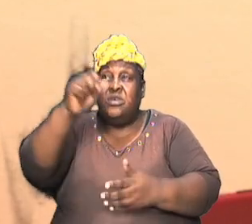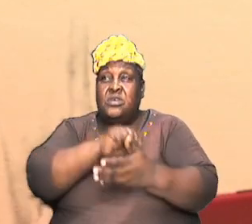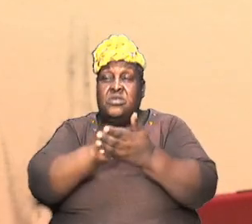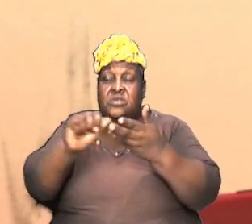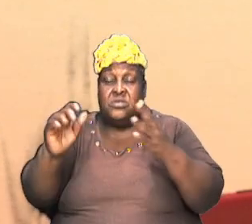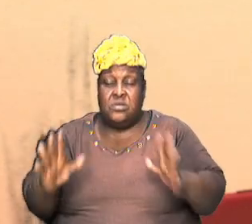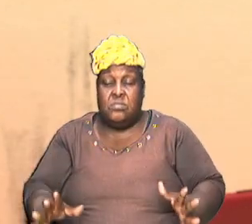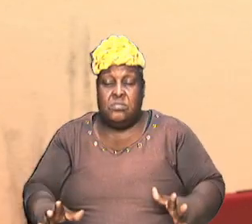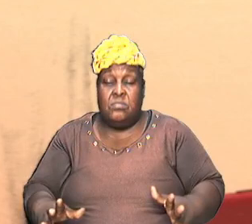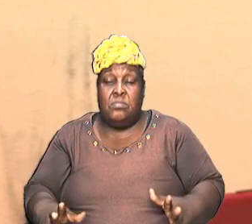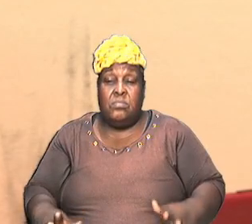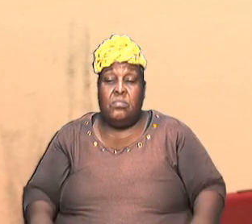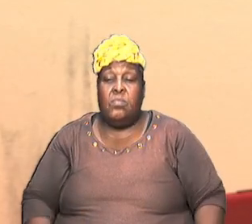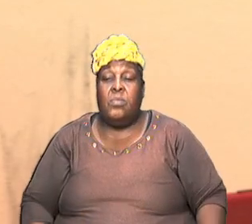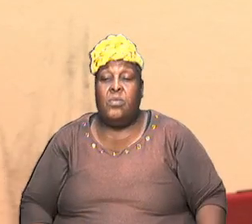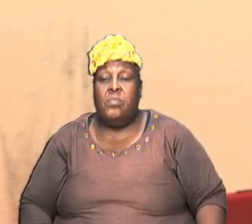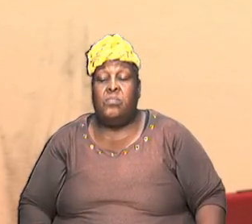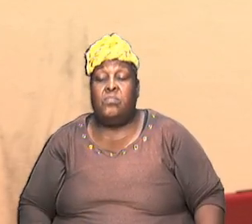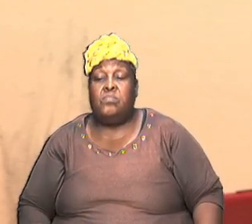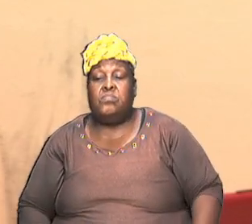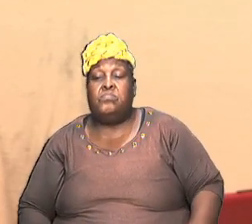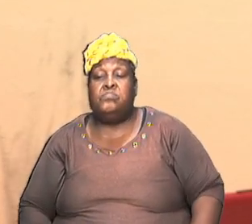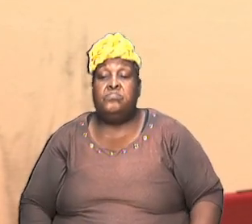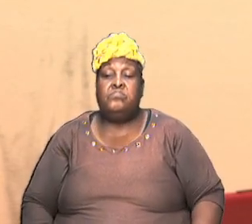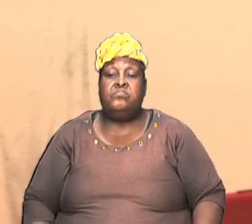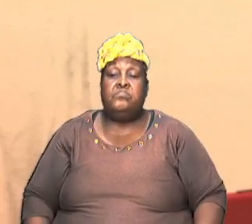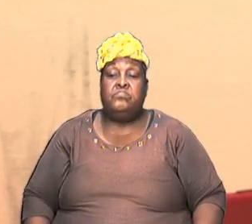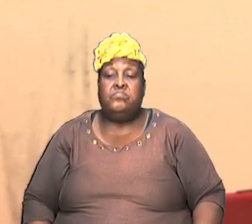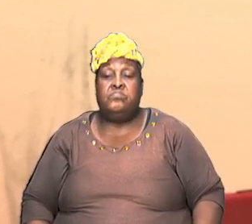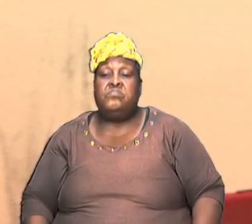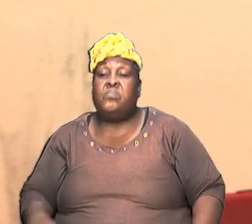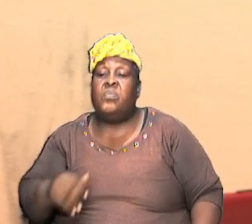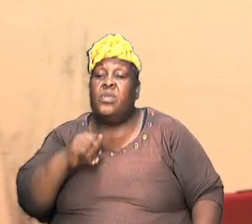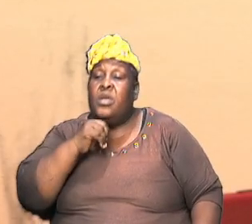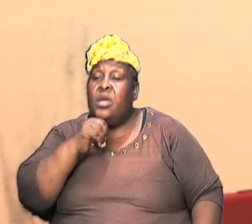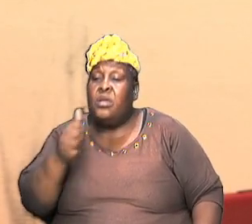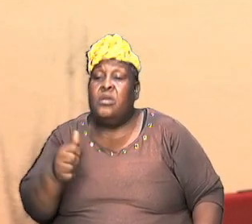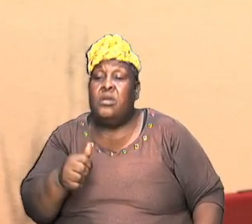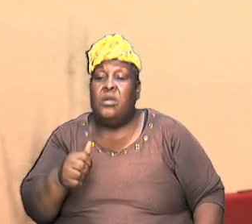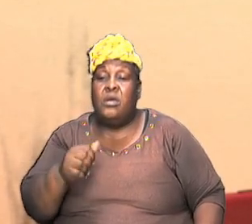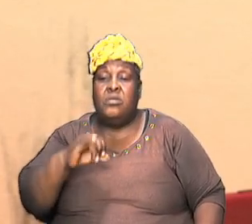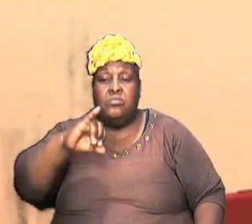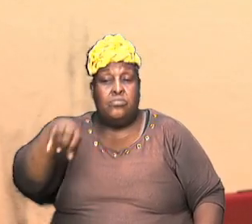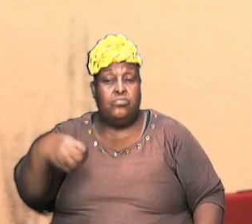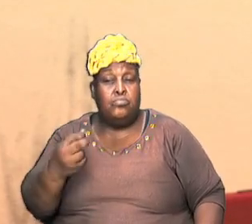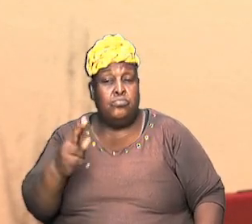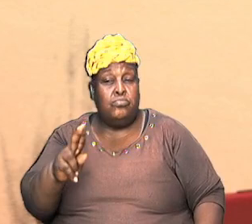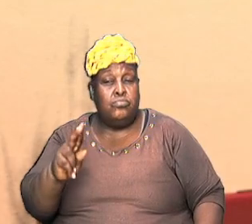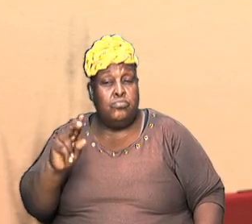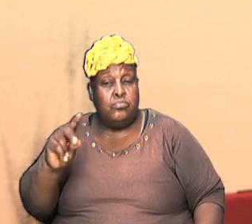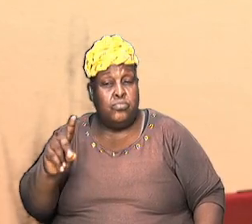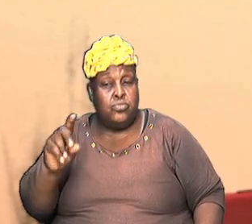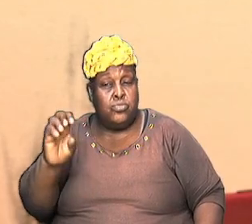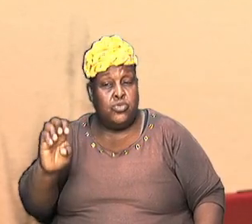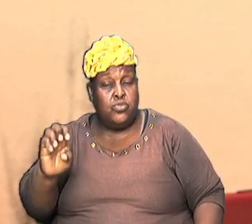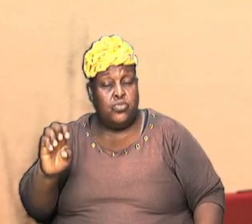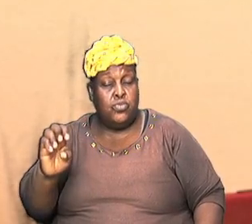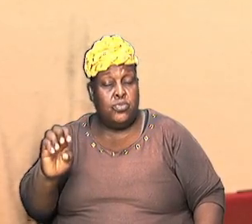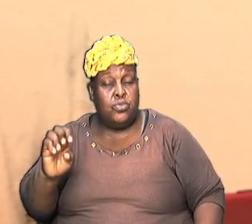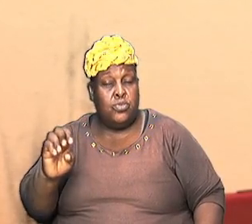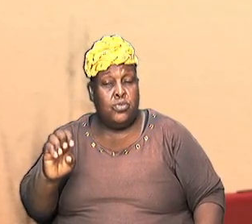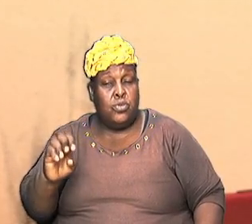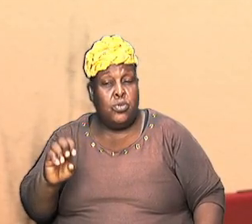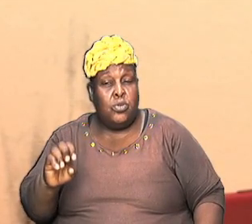saw the apostle Jude was writing about but it wasn't Jude quoting as John did Jude